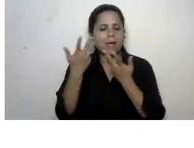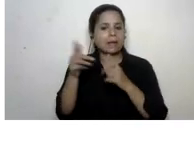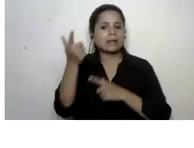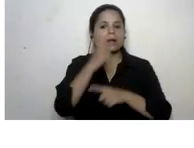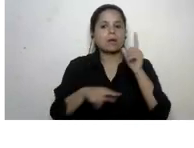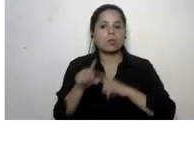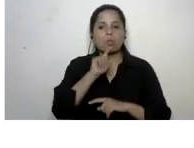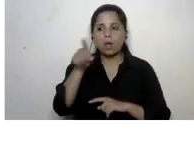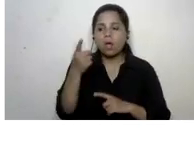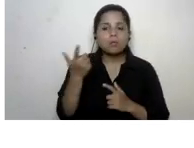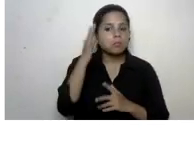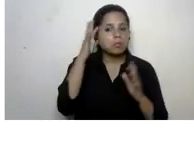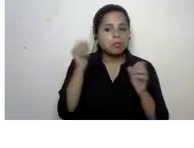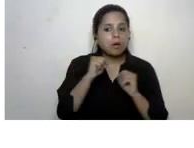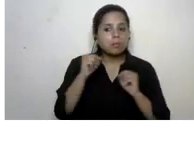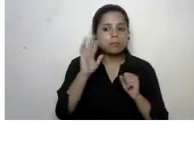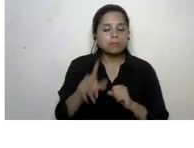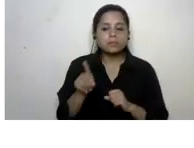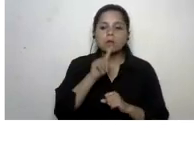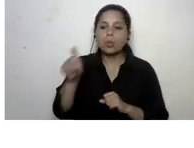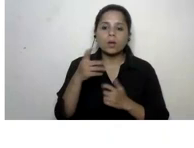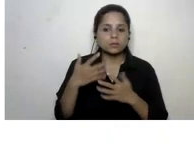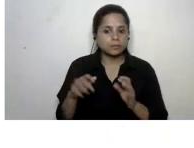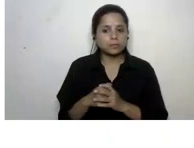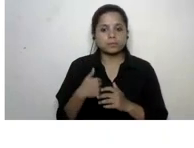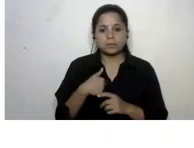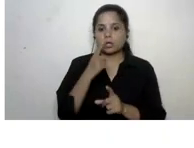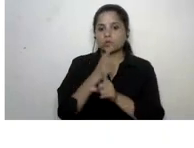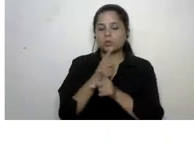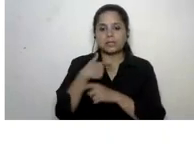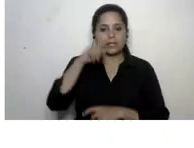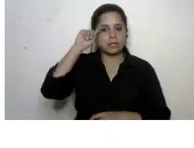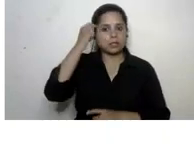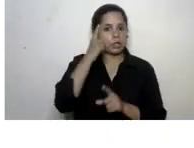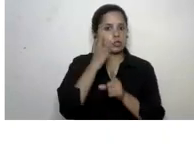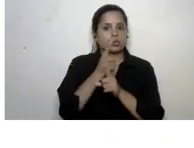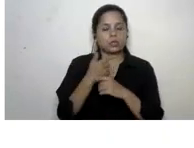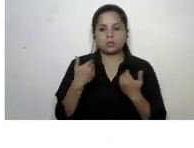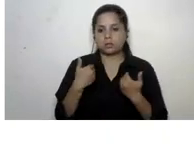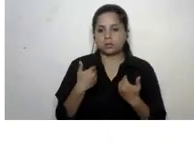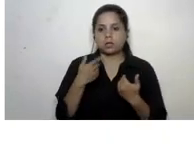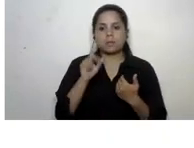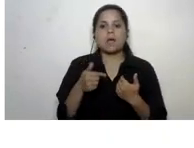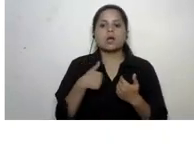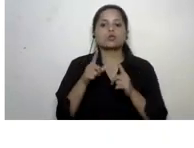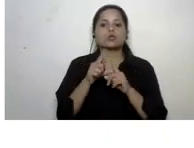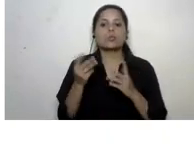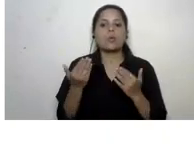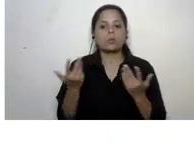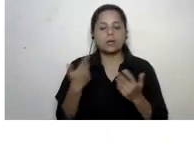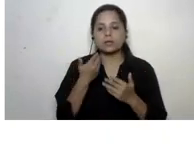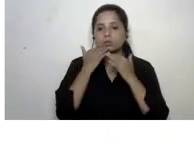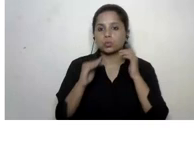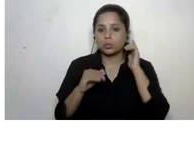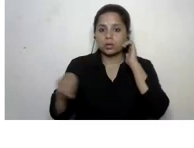they are comfortable with so i think as teachers english teachers the least we could do is when our students